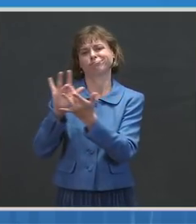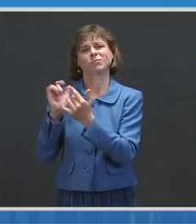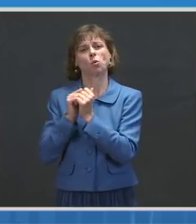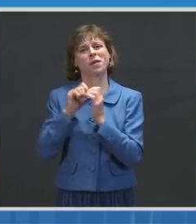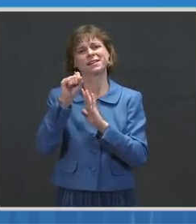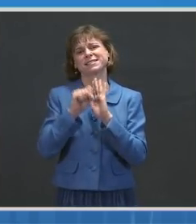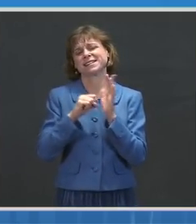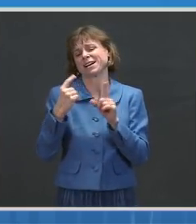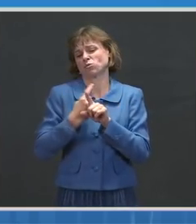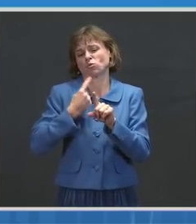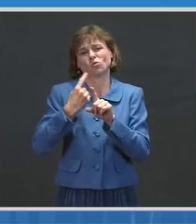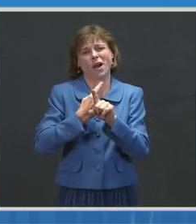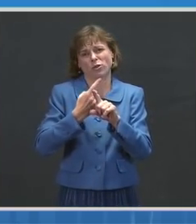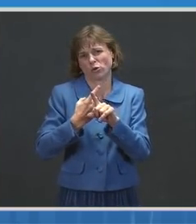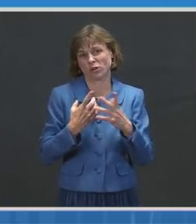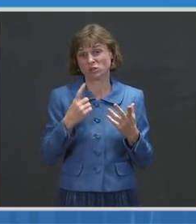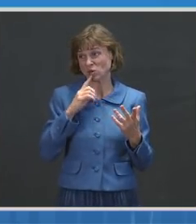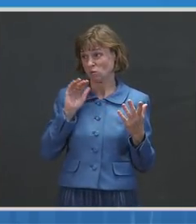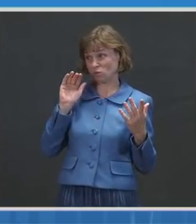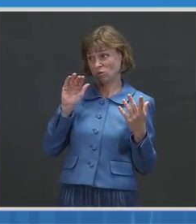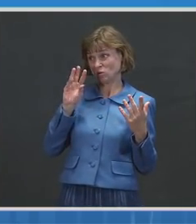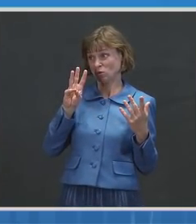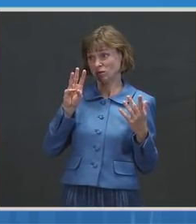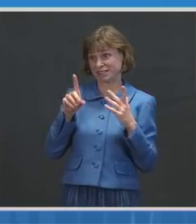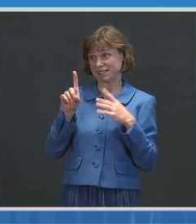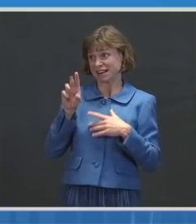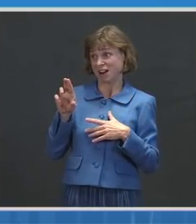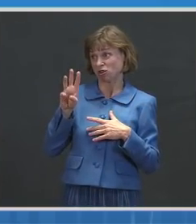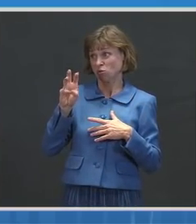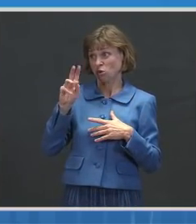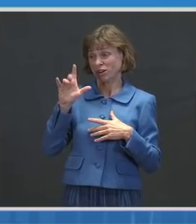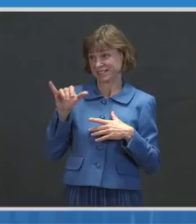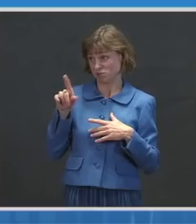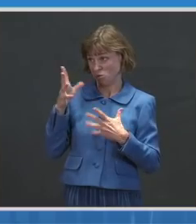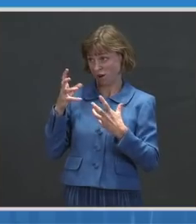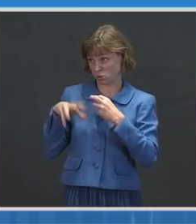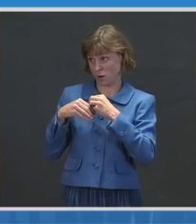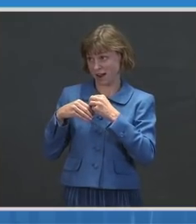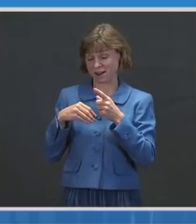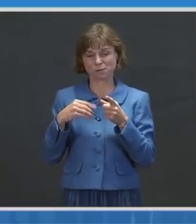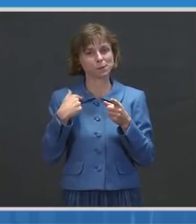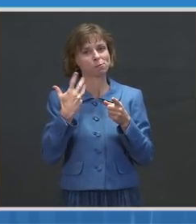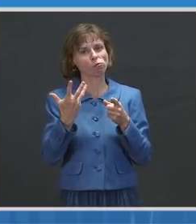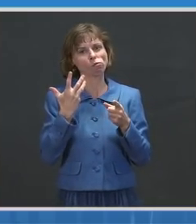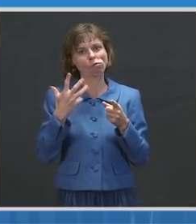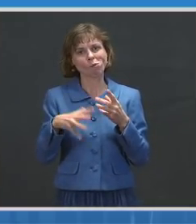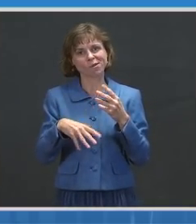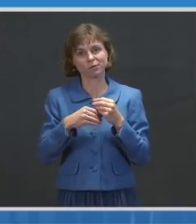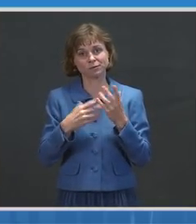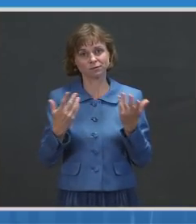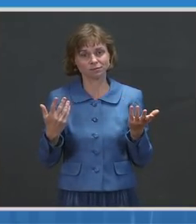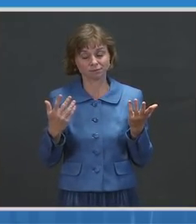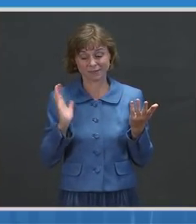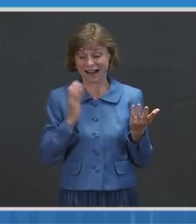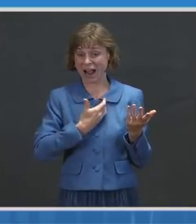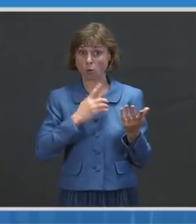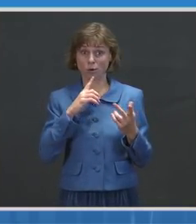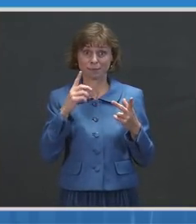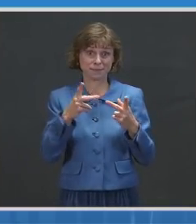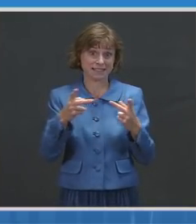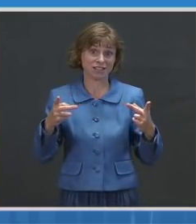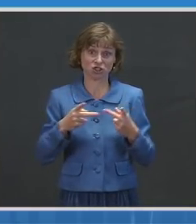Dr. Walensky, if there's anything you want to add to your previous answer. Dr. I will just say, I think our stand on this is pretty well